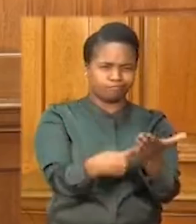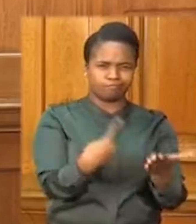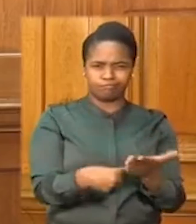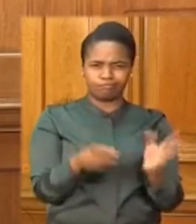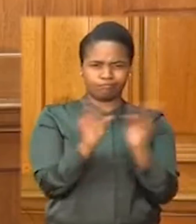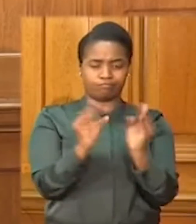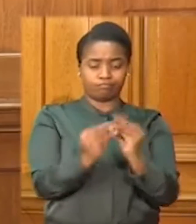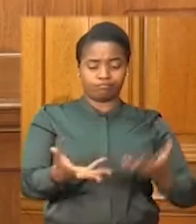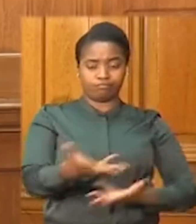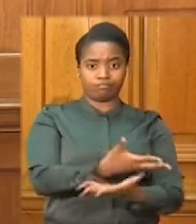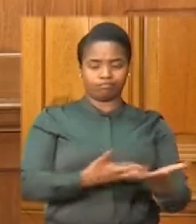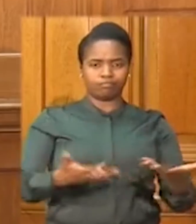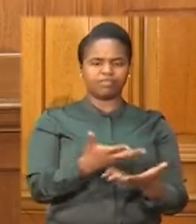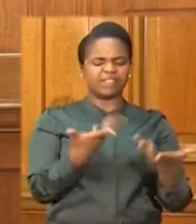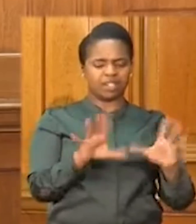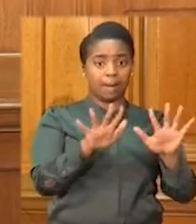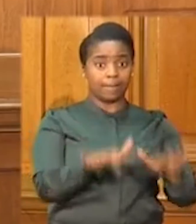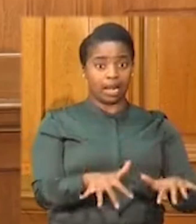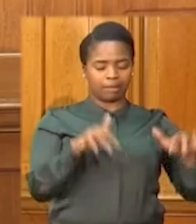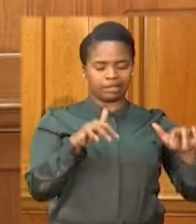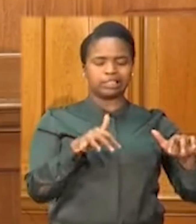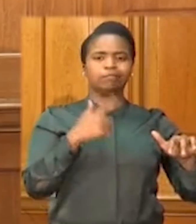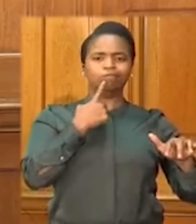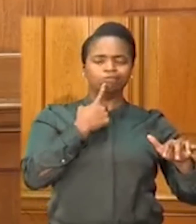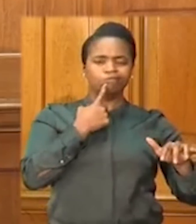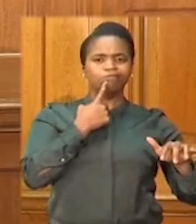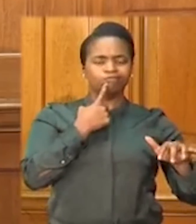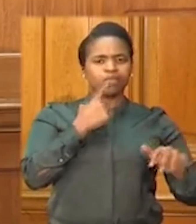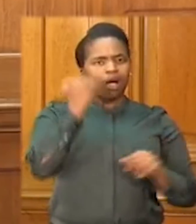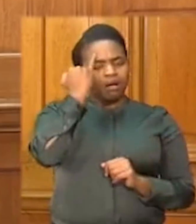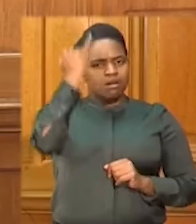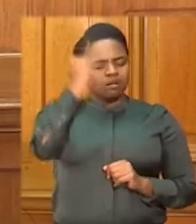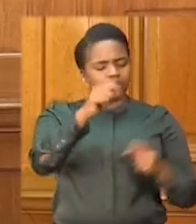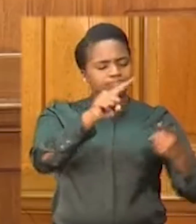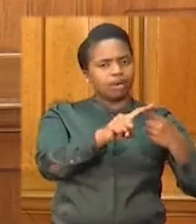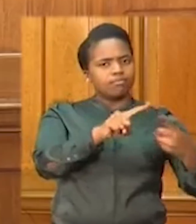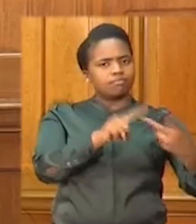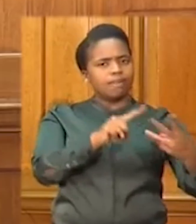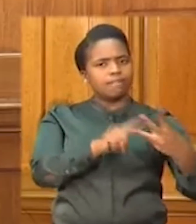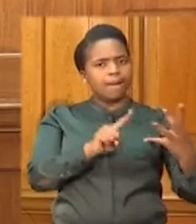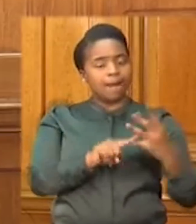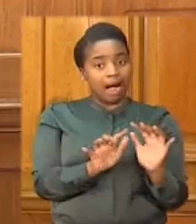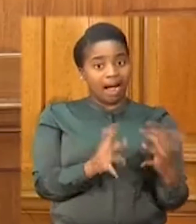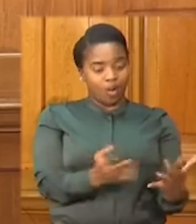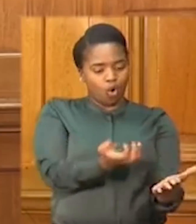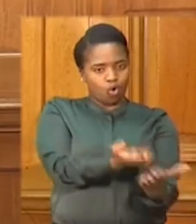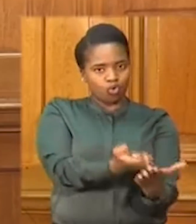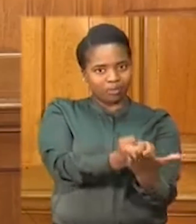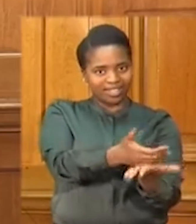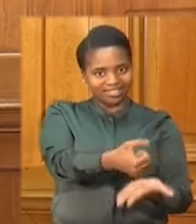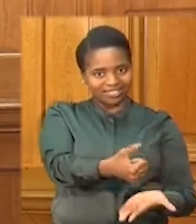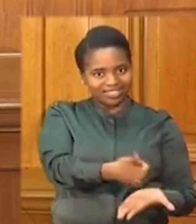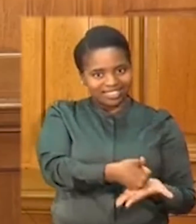Cabinet considered various proposals and finalized the Social Relief and Economic Support